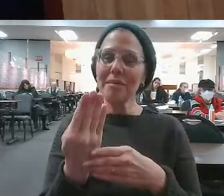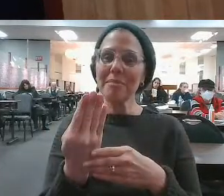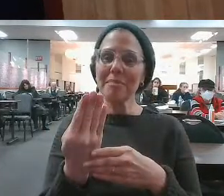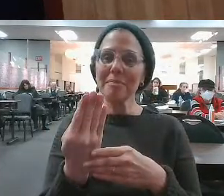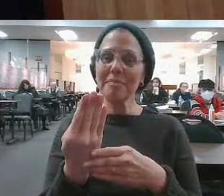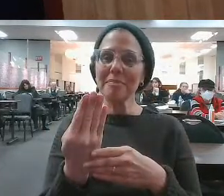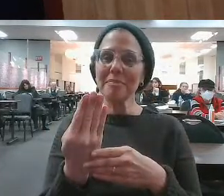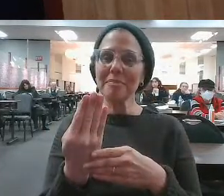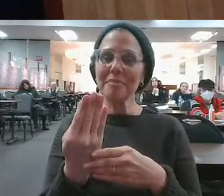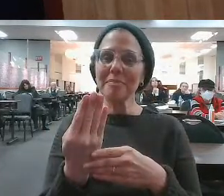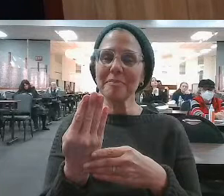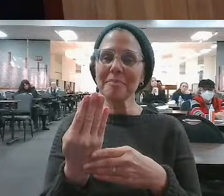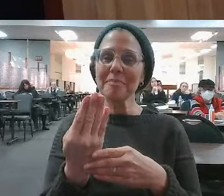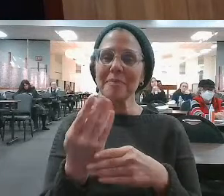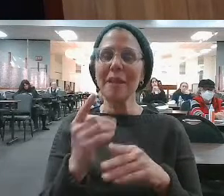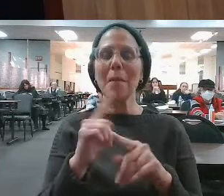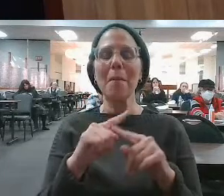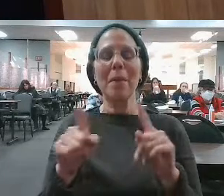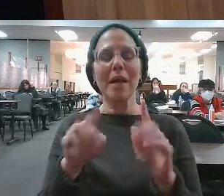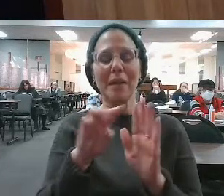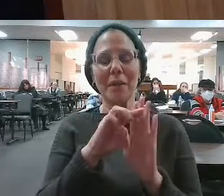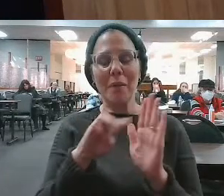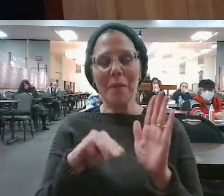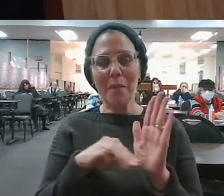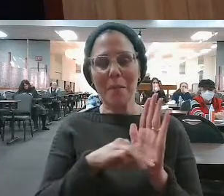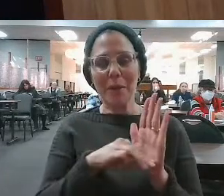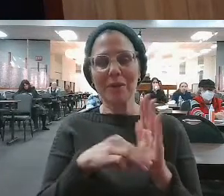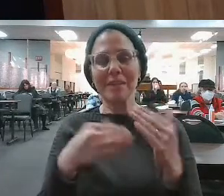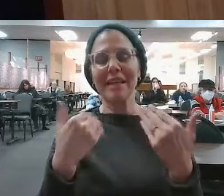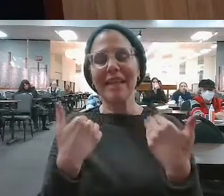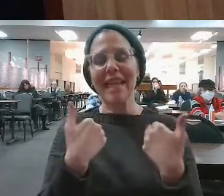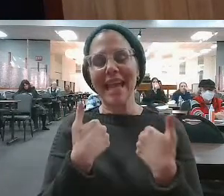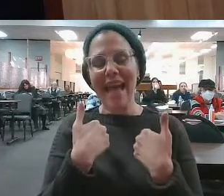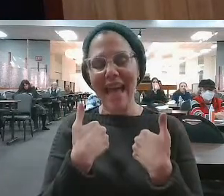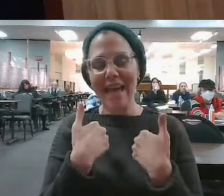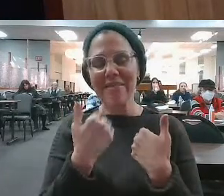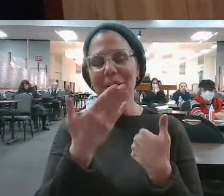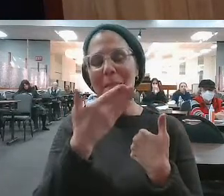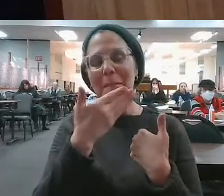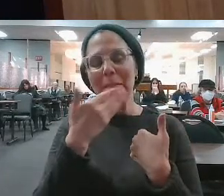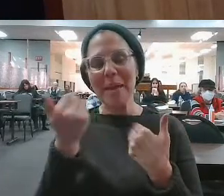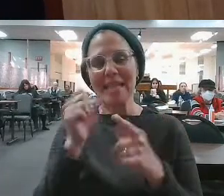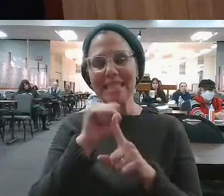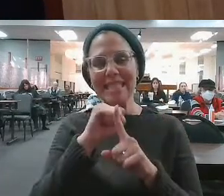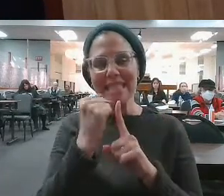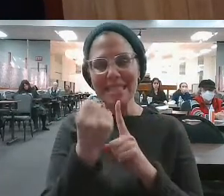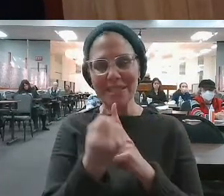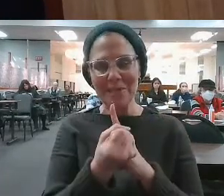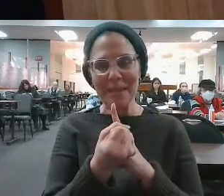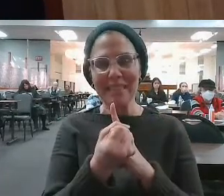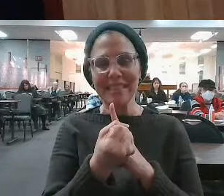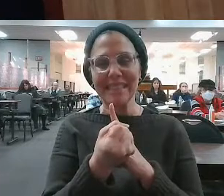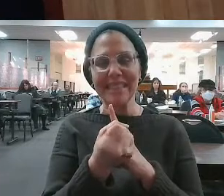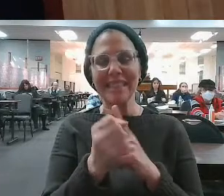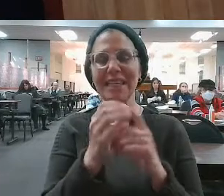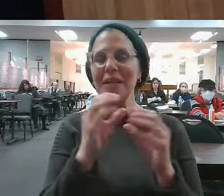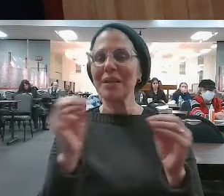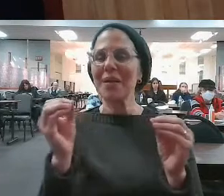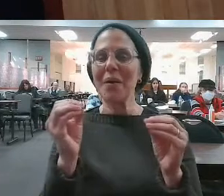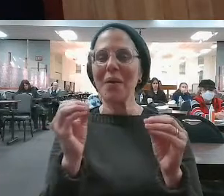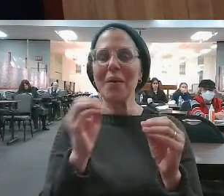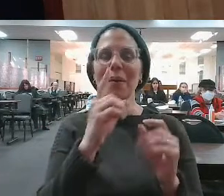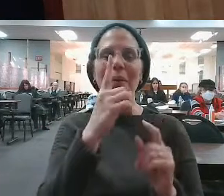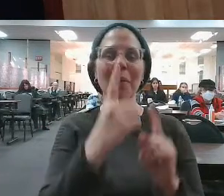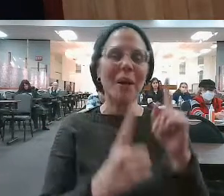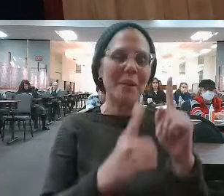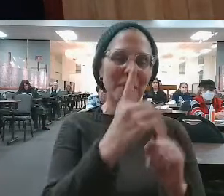Here was the difference. Moshe Rabbeinu had the best possible fundraising scenario, which was, there were no one-to-one meetings, there